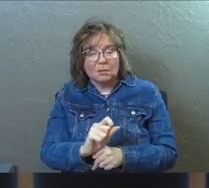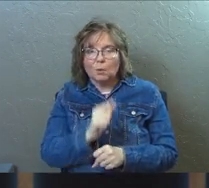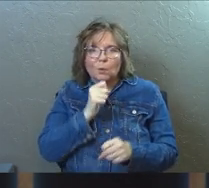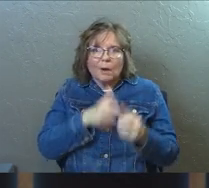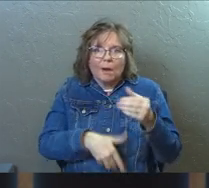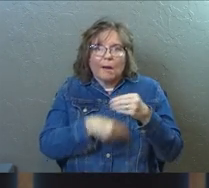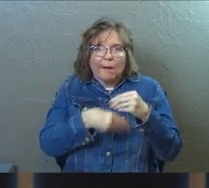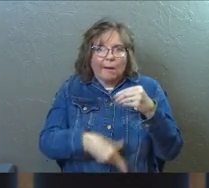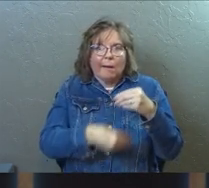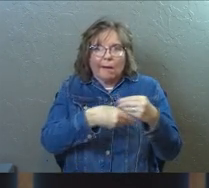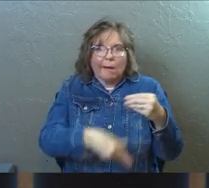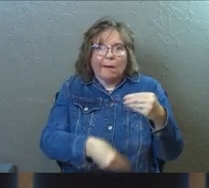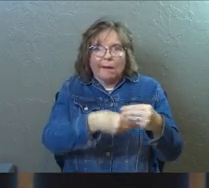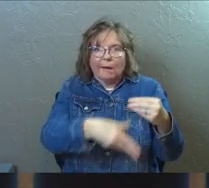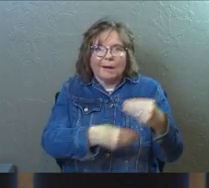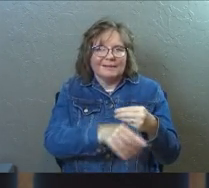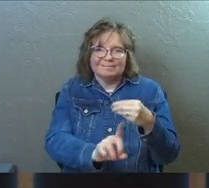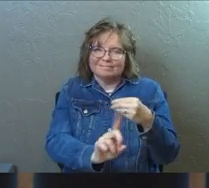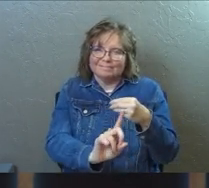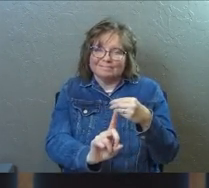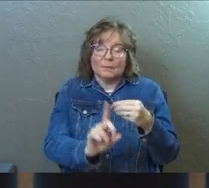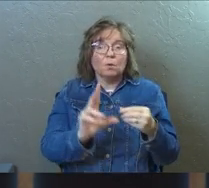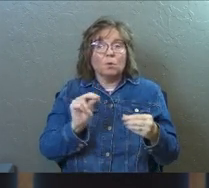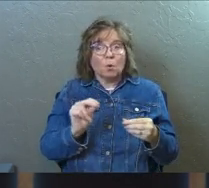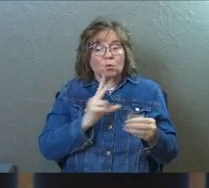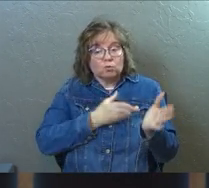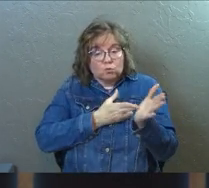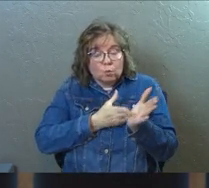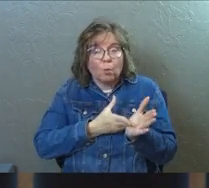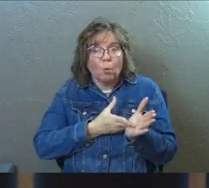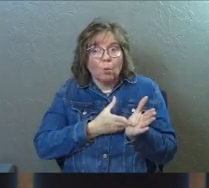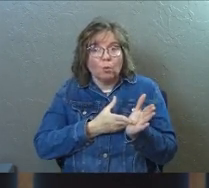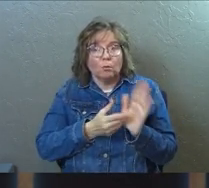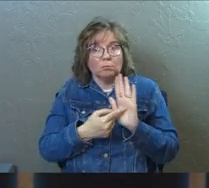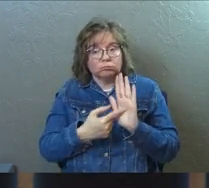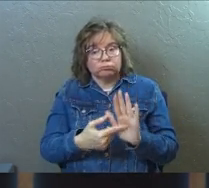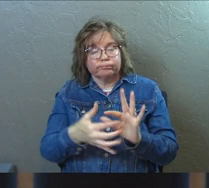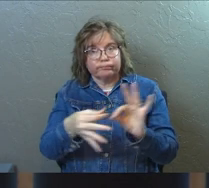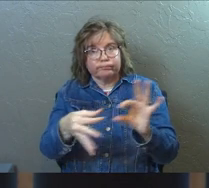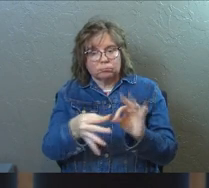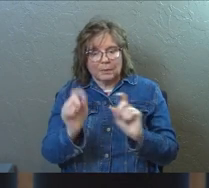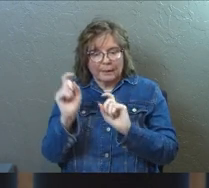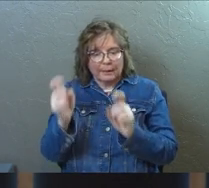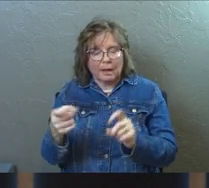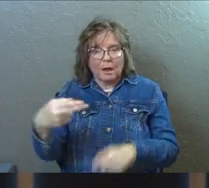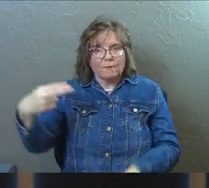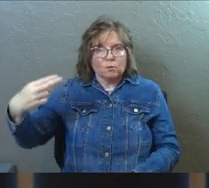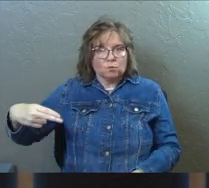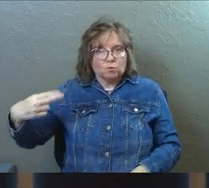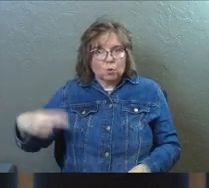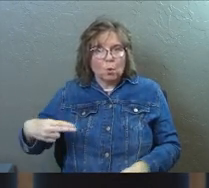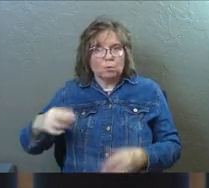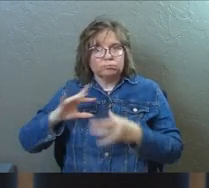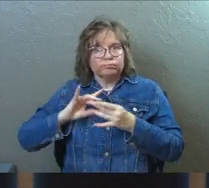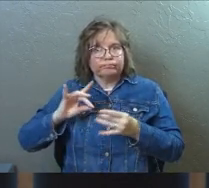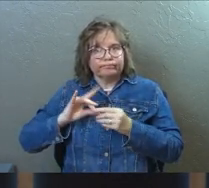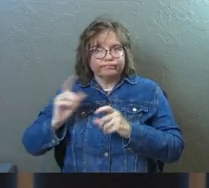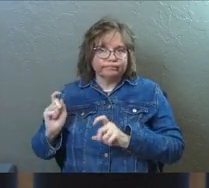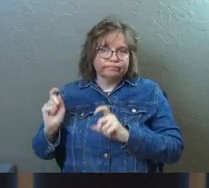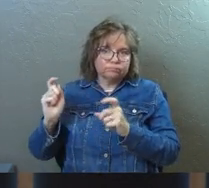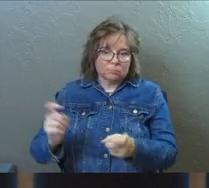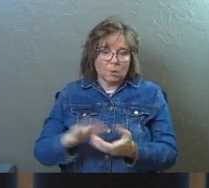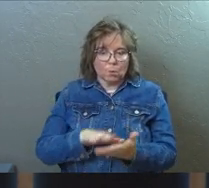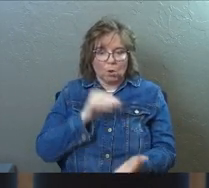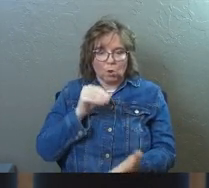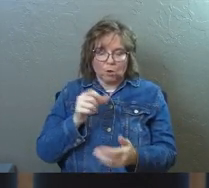didn't add extra special. No, it's truth. They gave historical accounts to us,